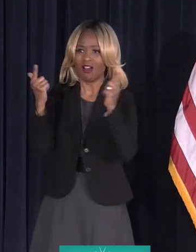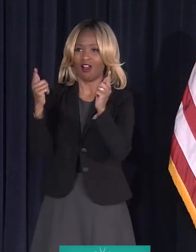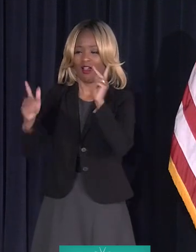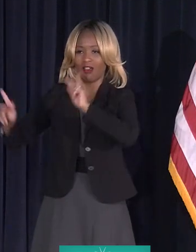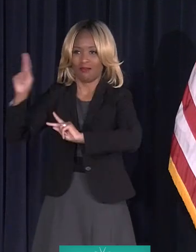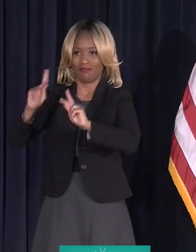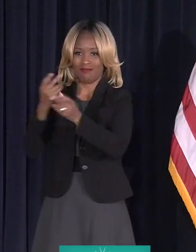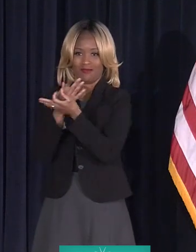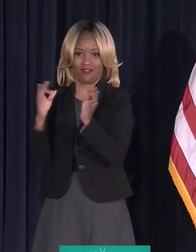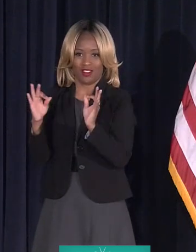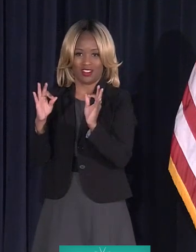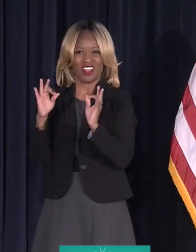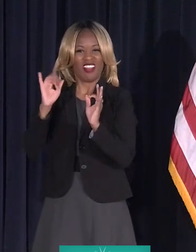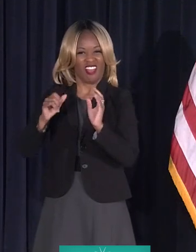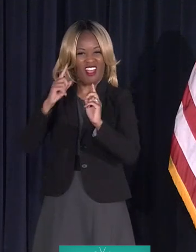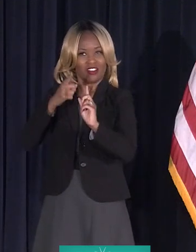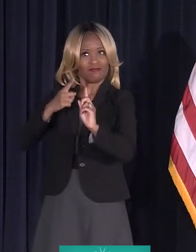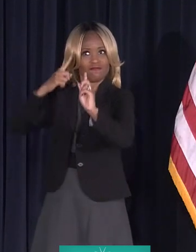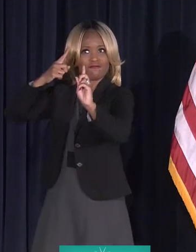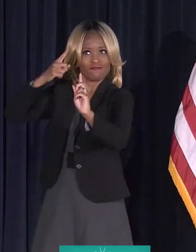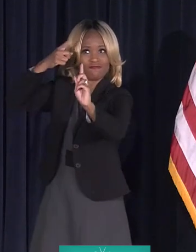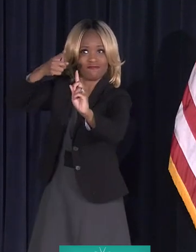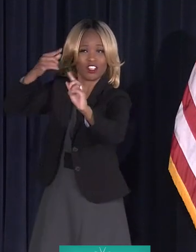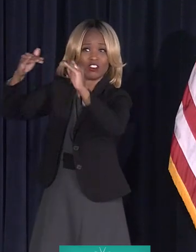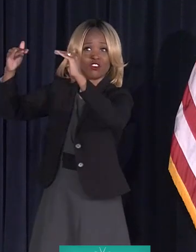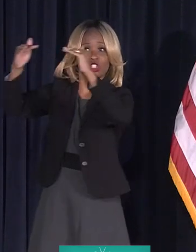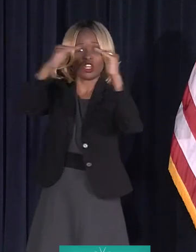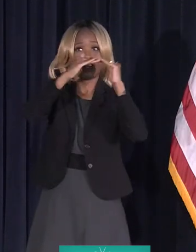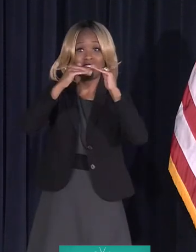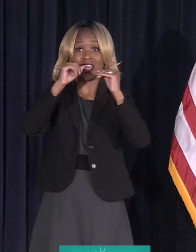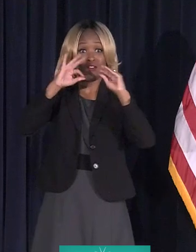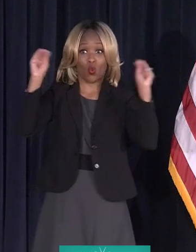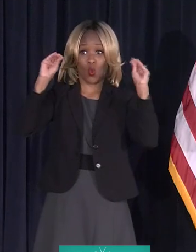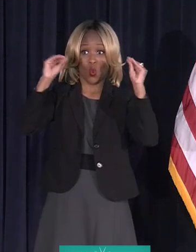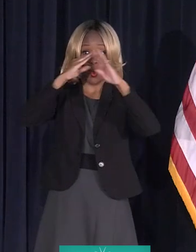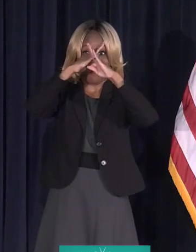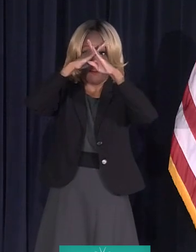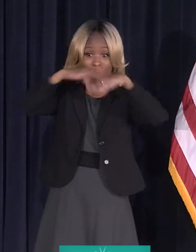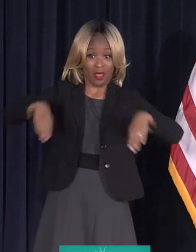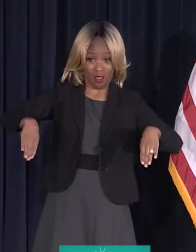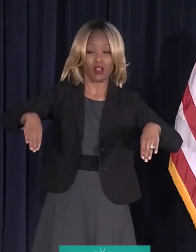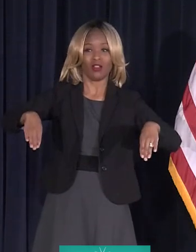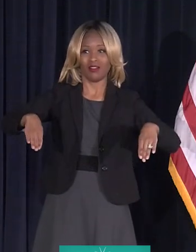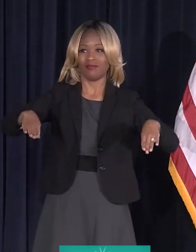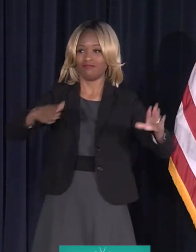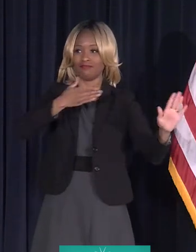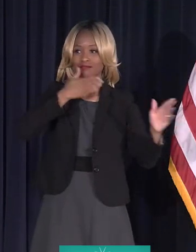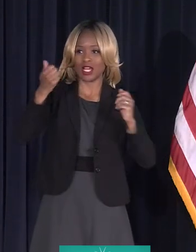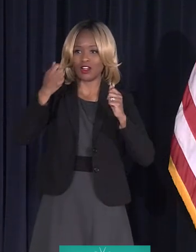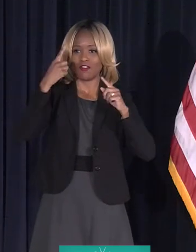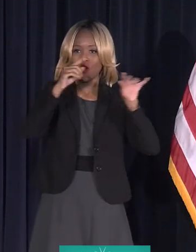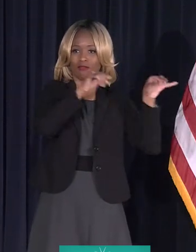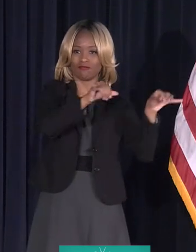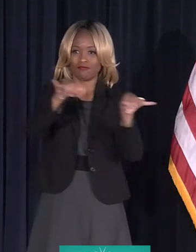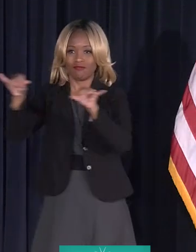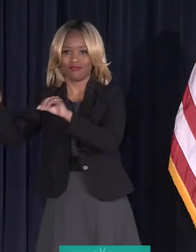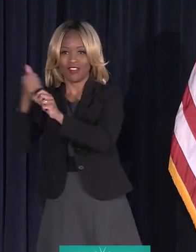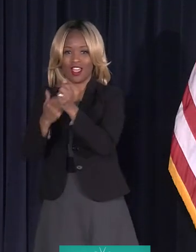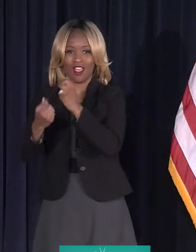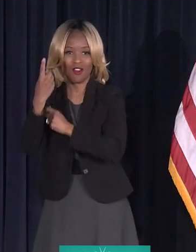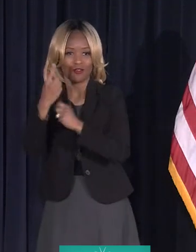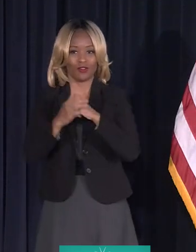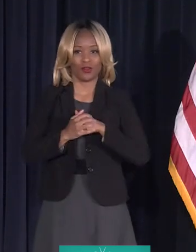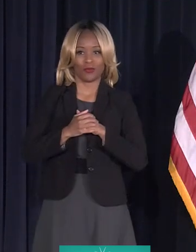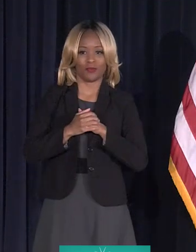the beautiful thing about the pursuit of justice. When the barrier is removed, it makes it better for everyone. So one of the ways that we endeavor